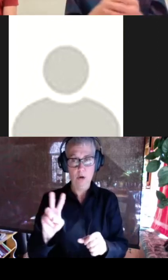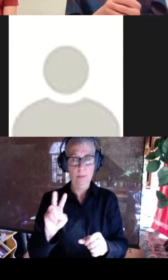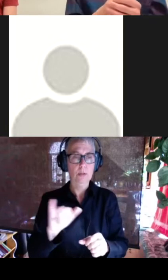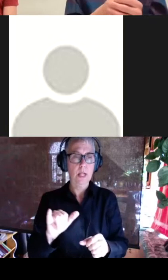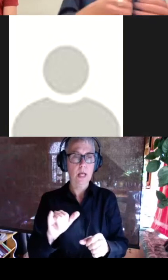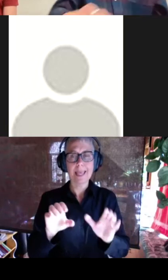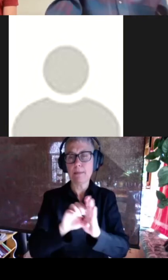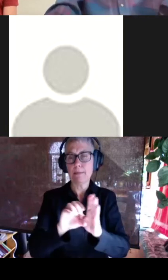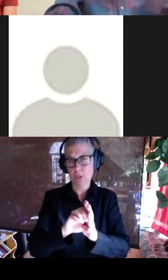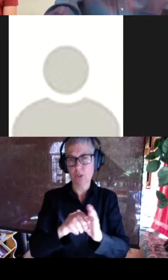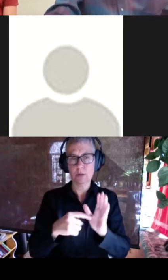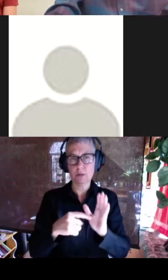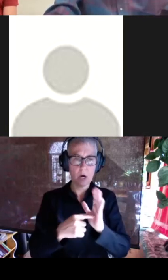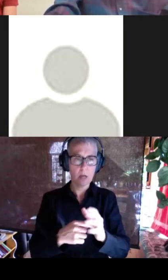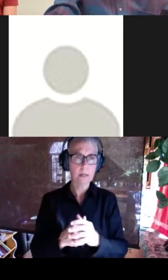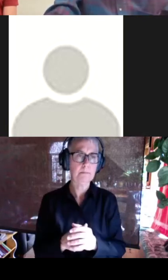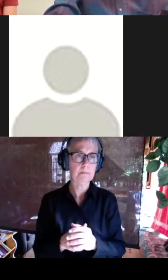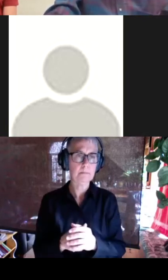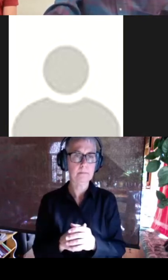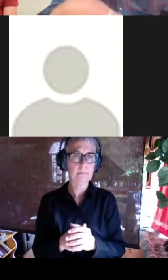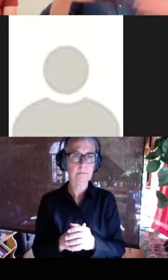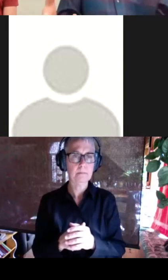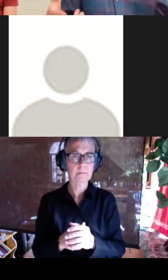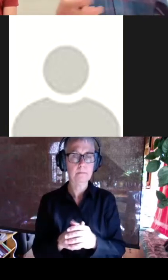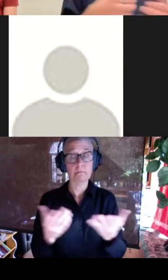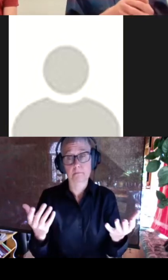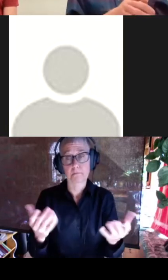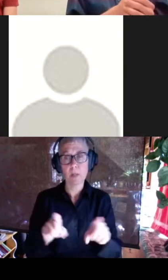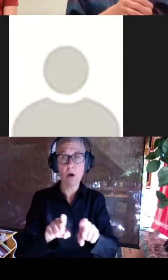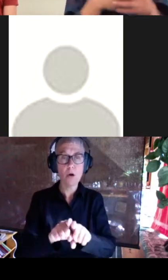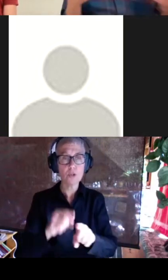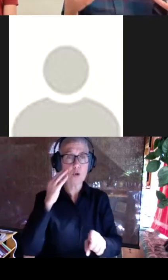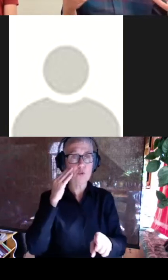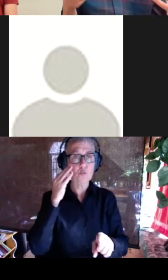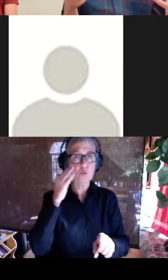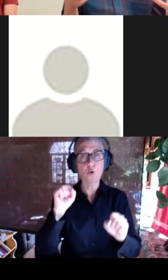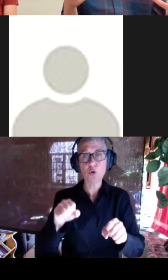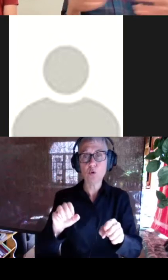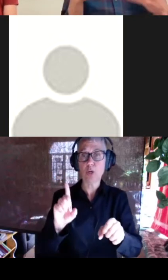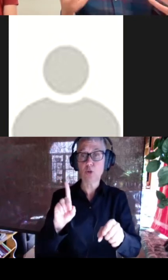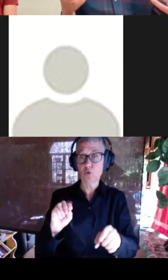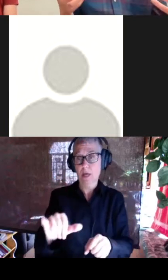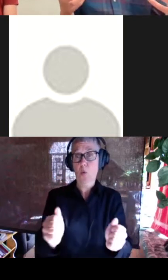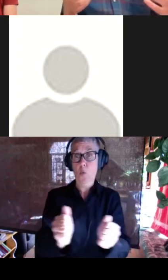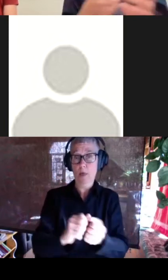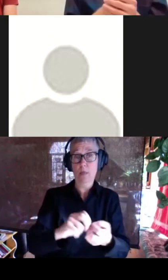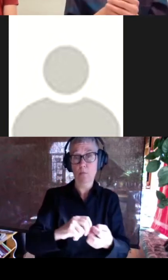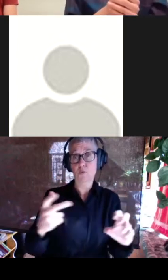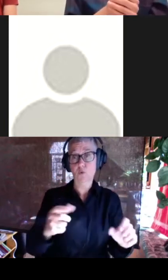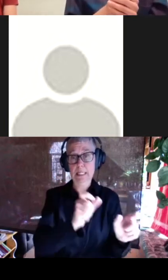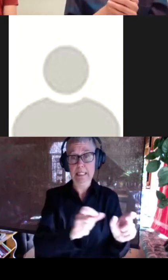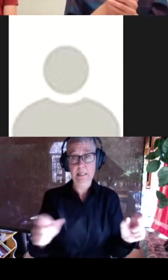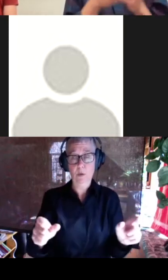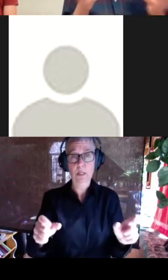of like image modeling. And it's also known that you can do this with protein sequences the mass language modeling